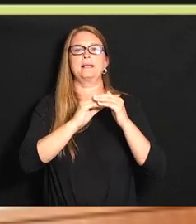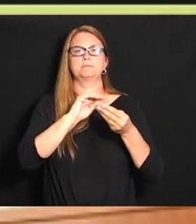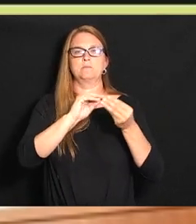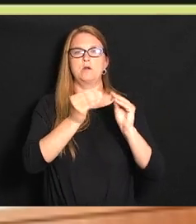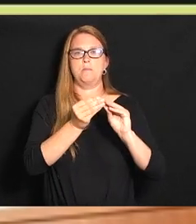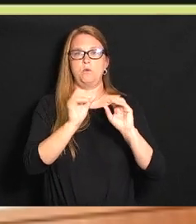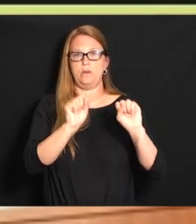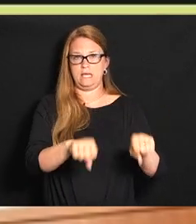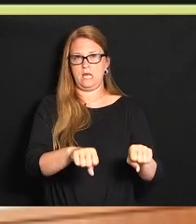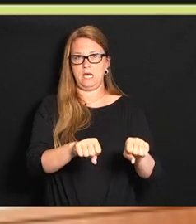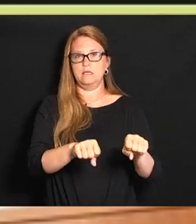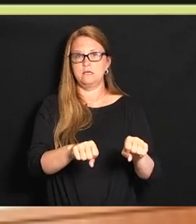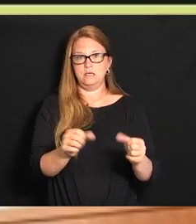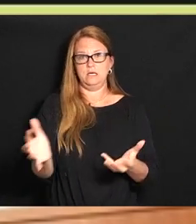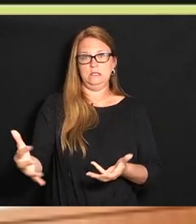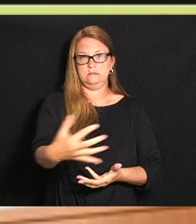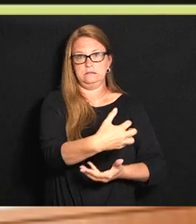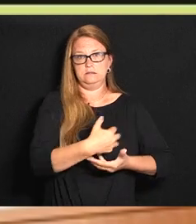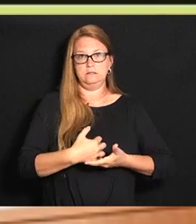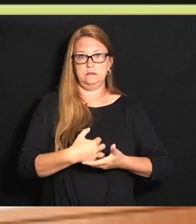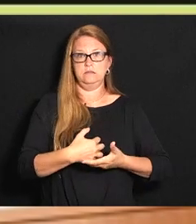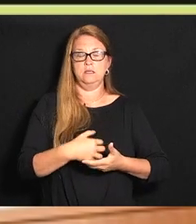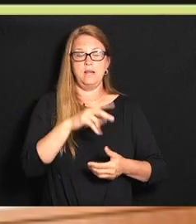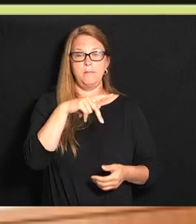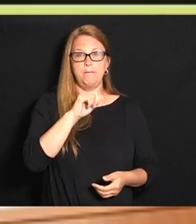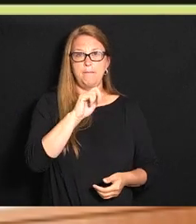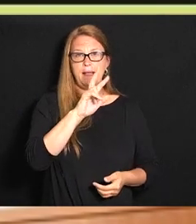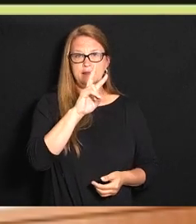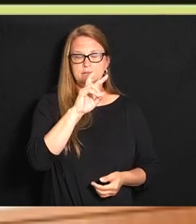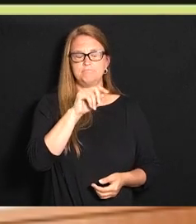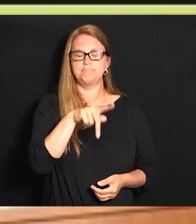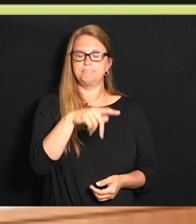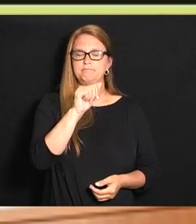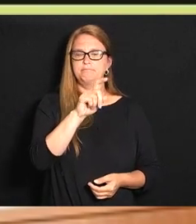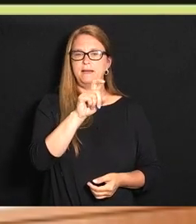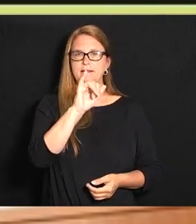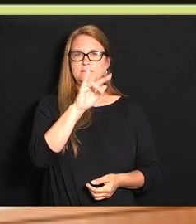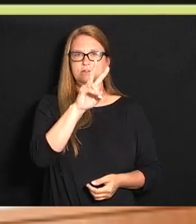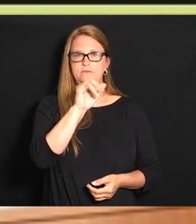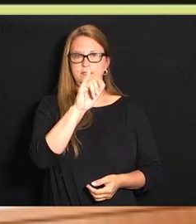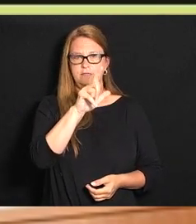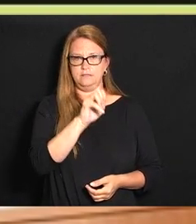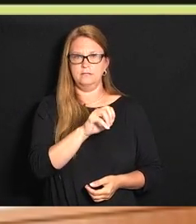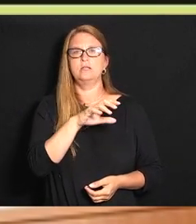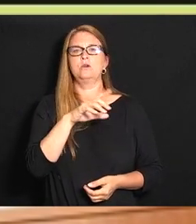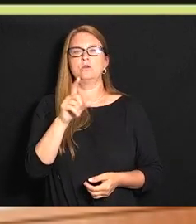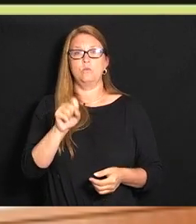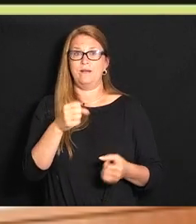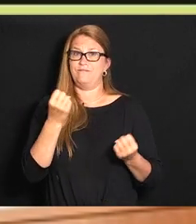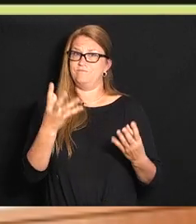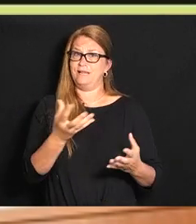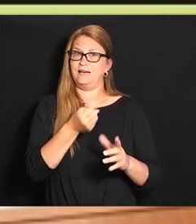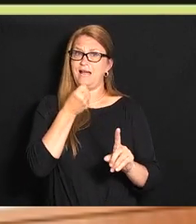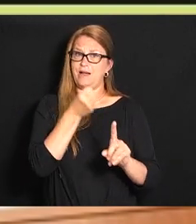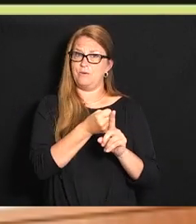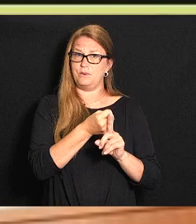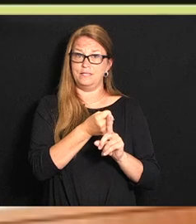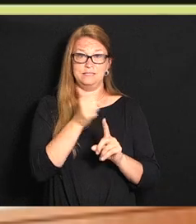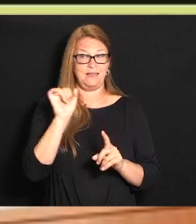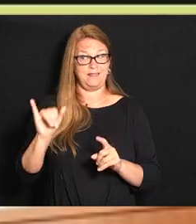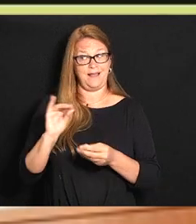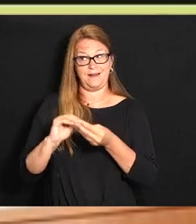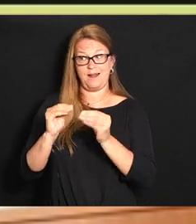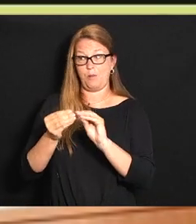that we can for Paxlovid but we know if we have significant outbreaks those numbers will not be